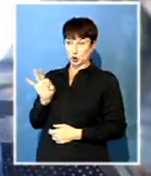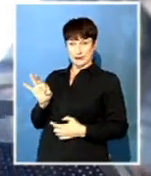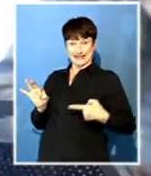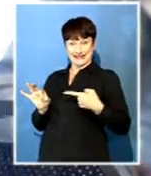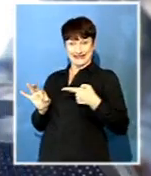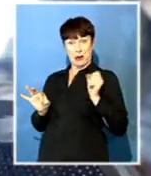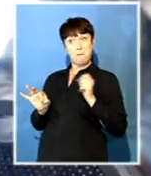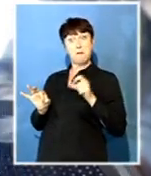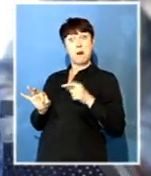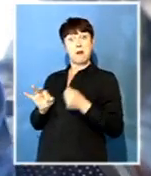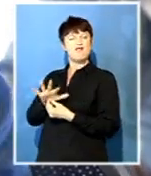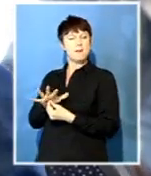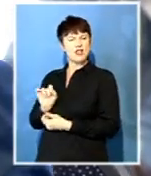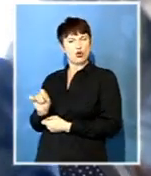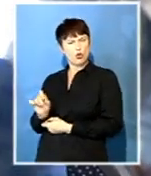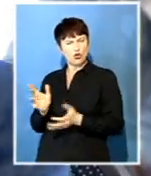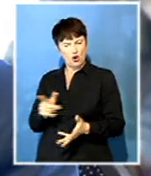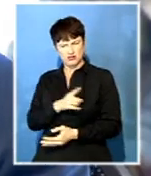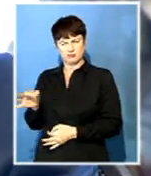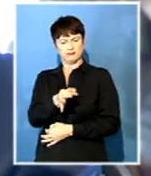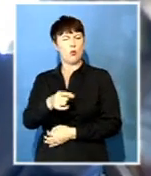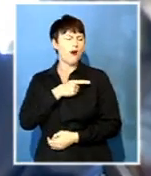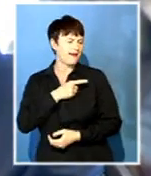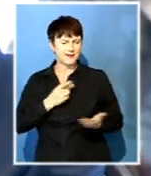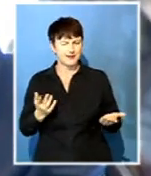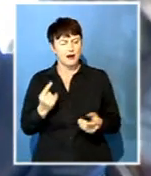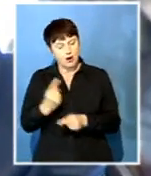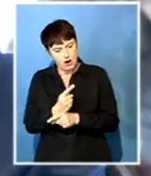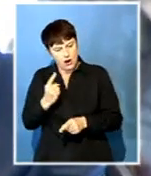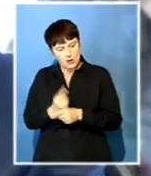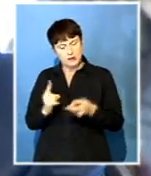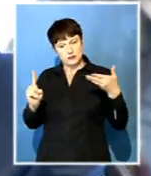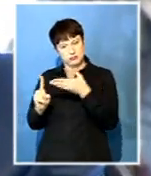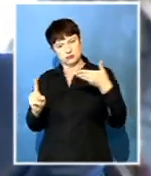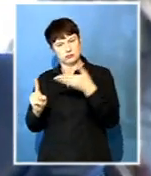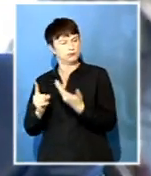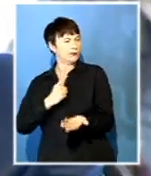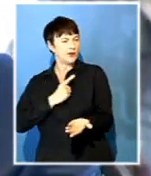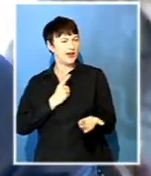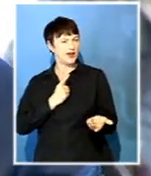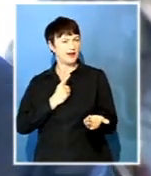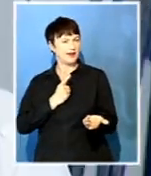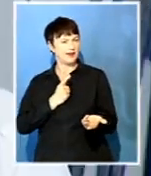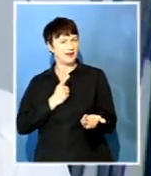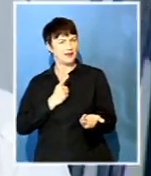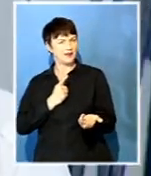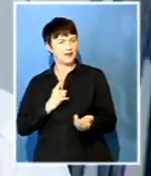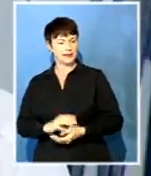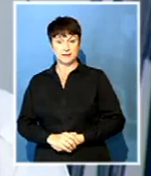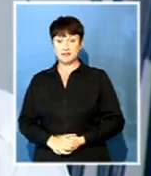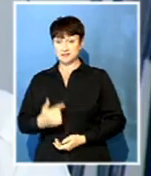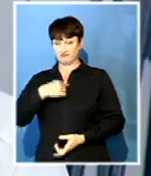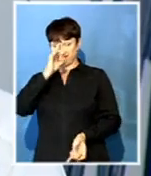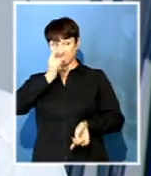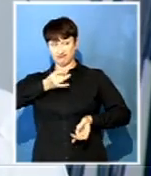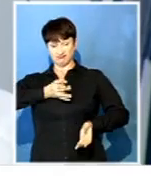families is always the ones that we go to and have to do business with. I put it